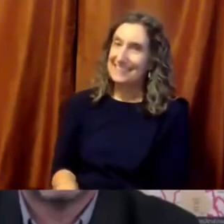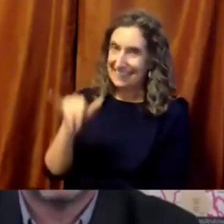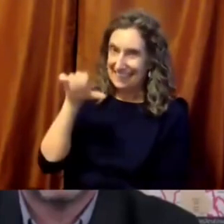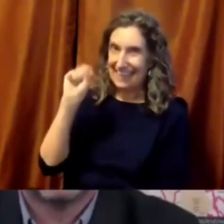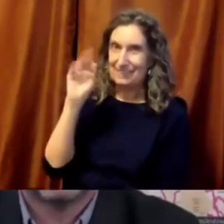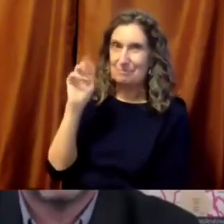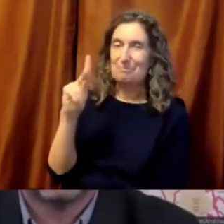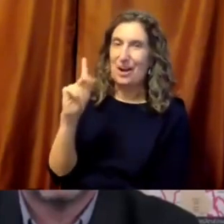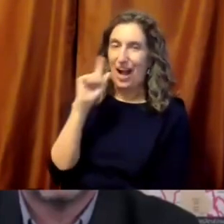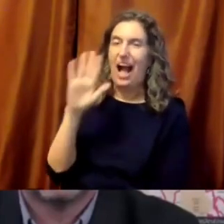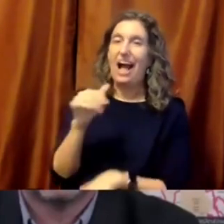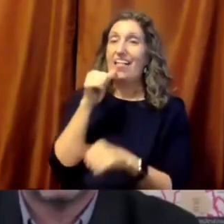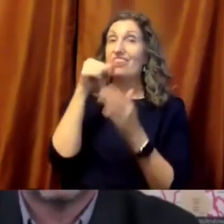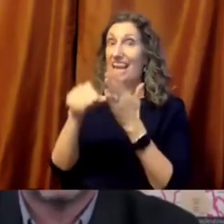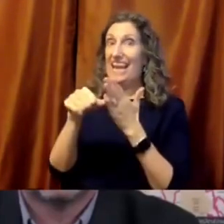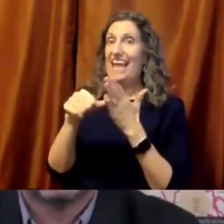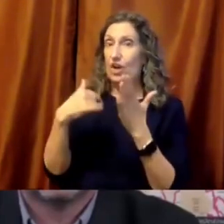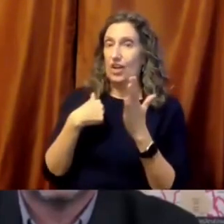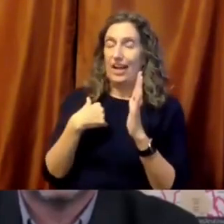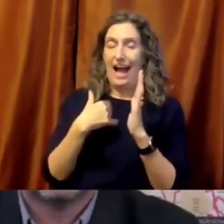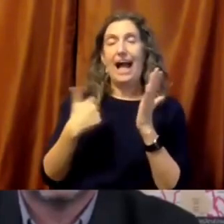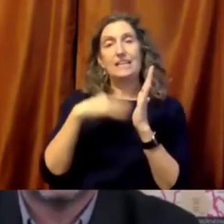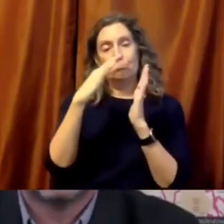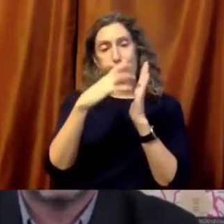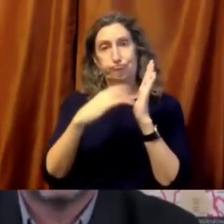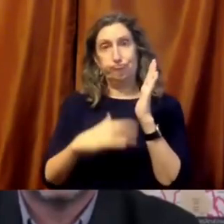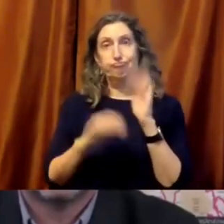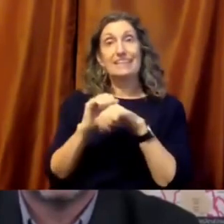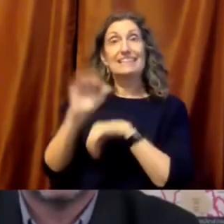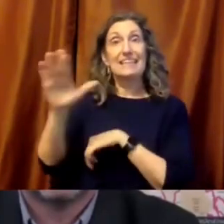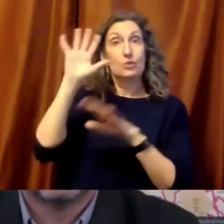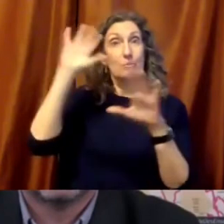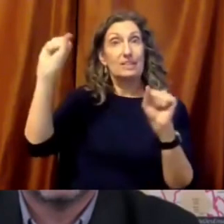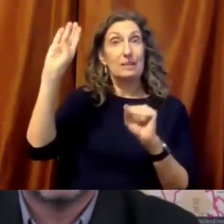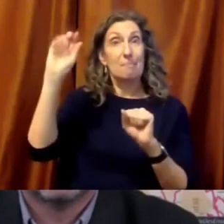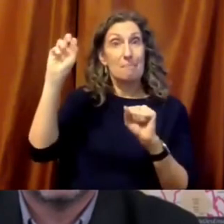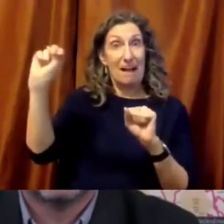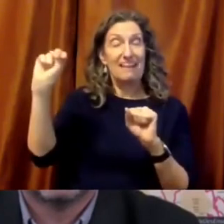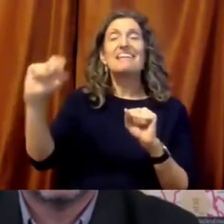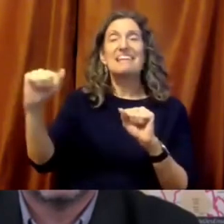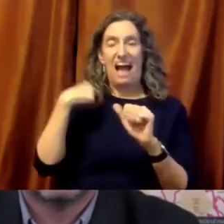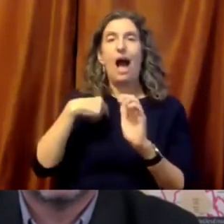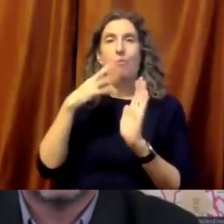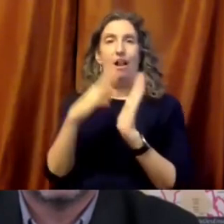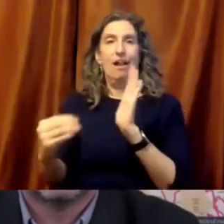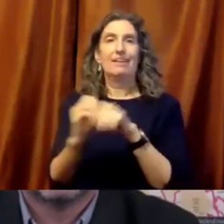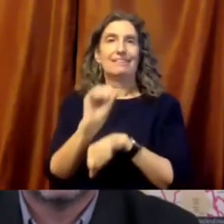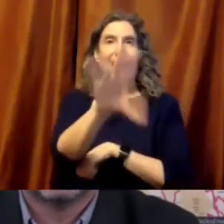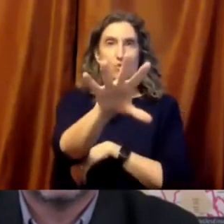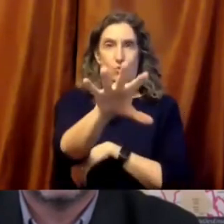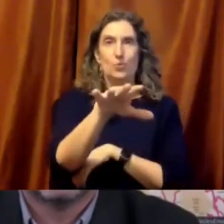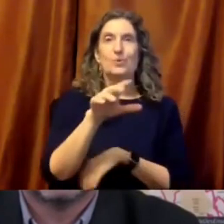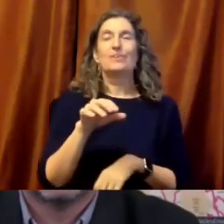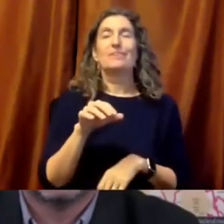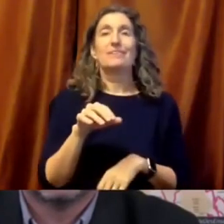it gets out? Yes, Mark, I'll send you the letter that I've sent to President Biden and